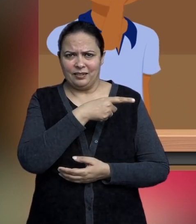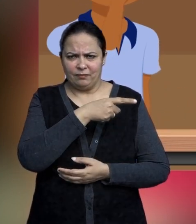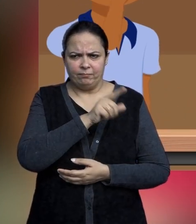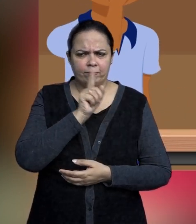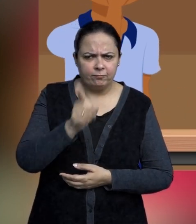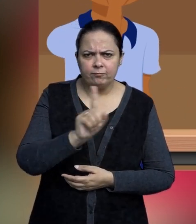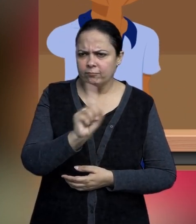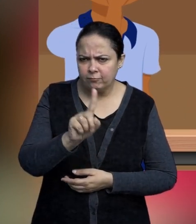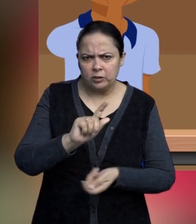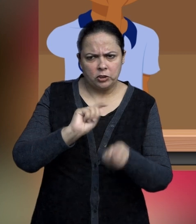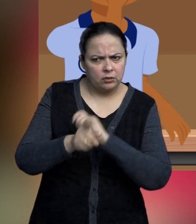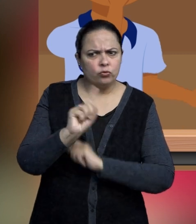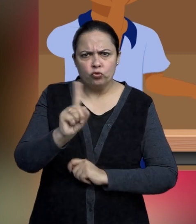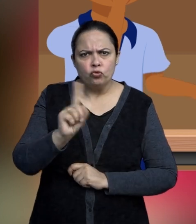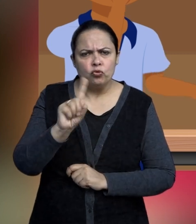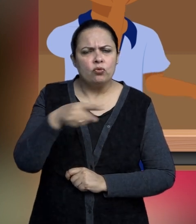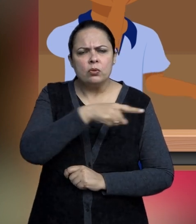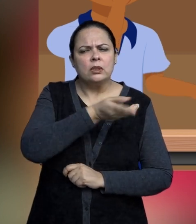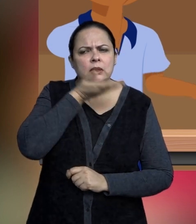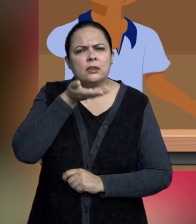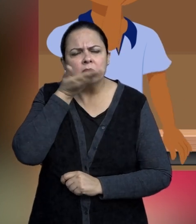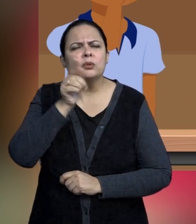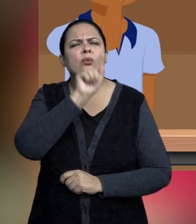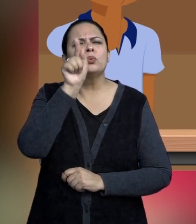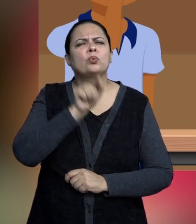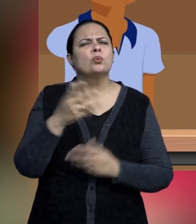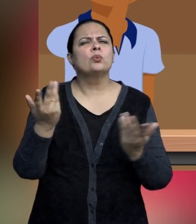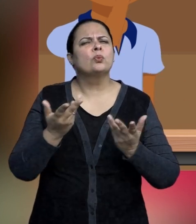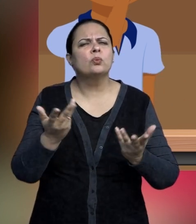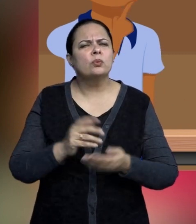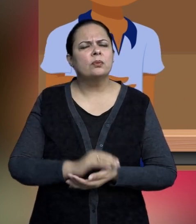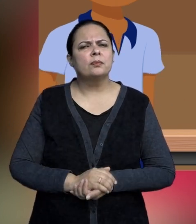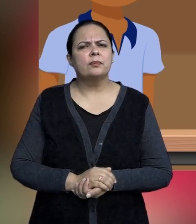Why did Rani stop Sonu from picking his nose?